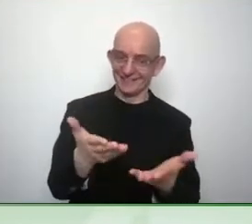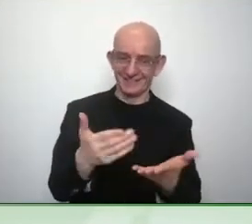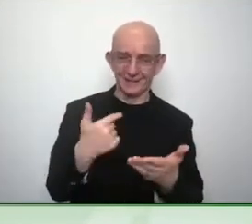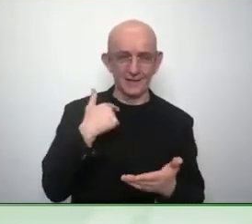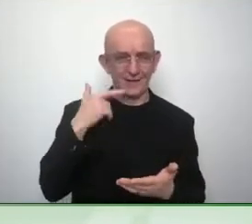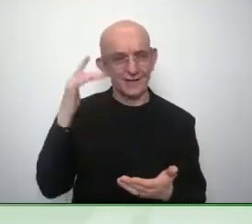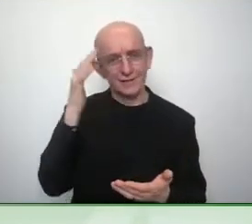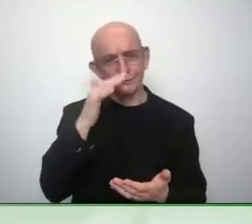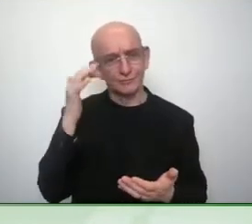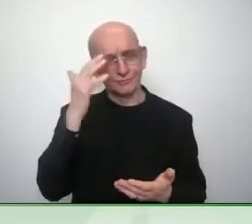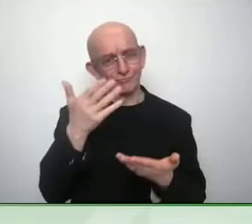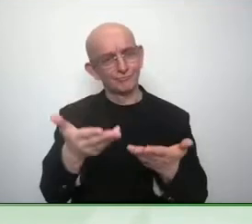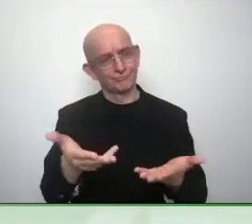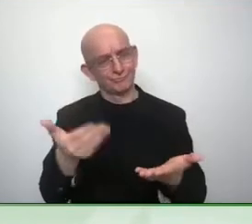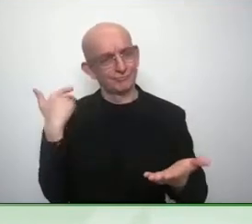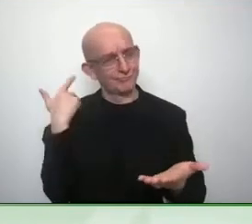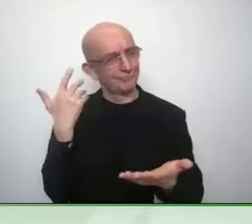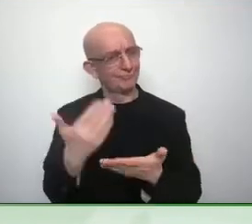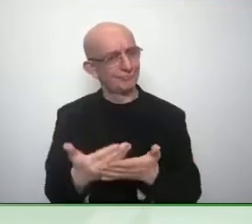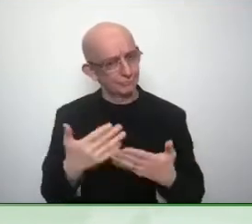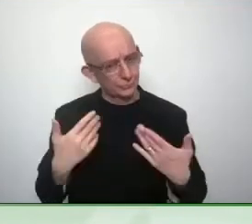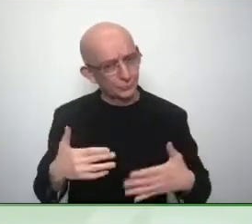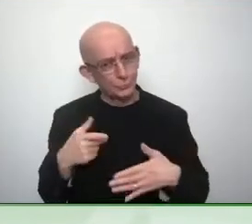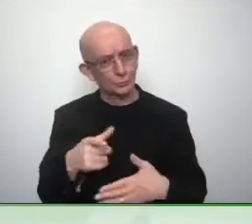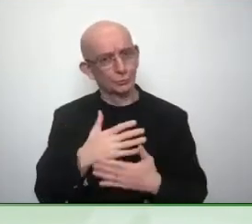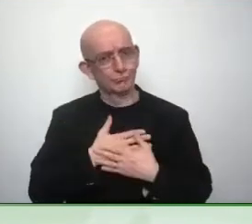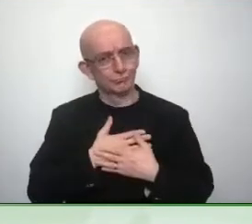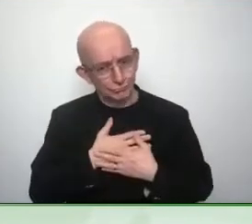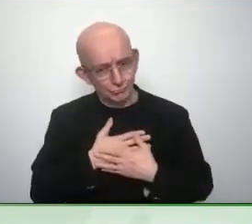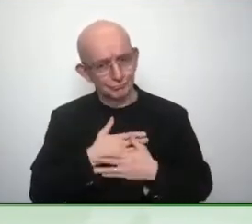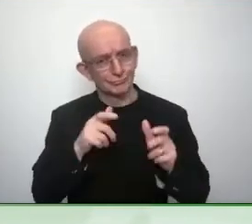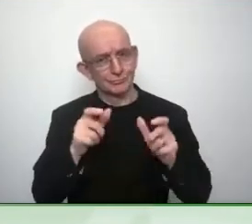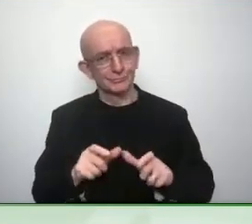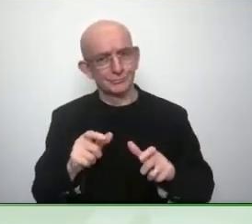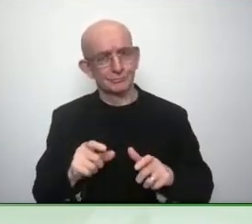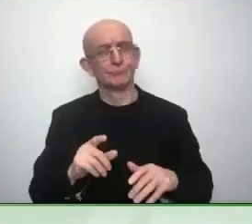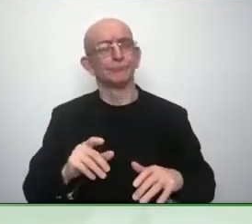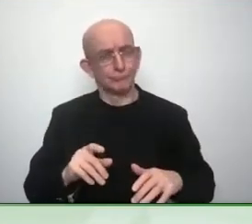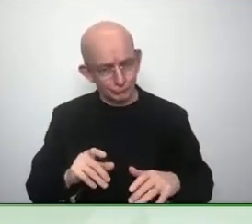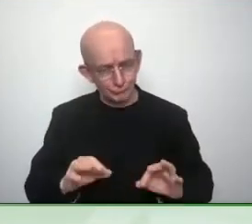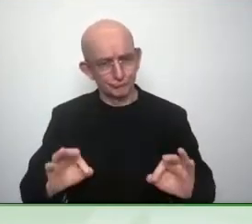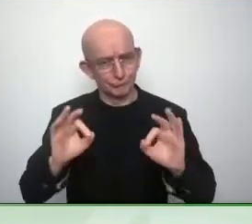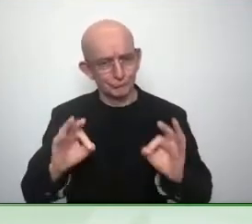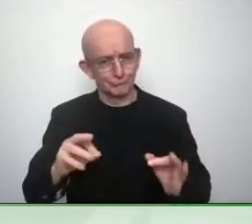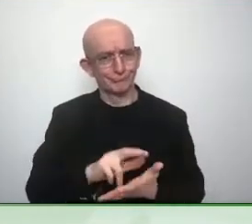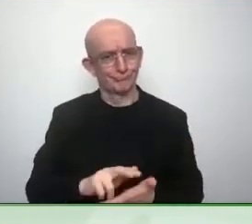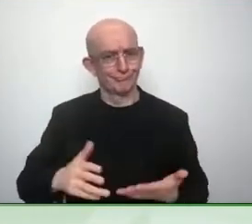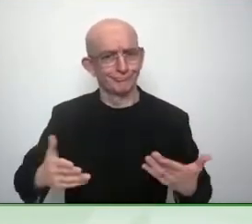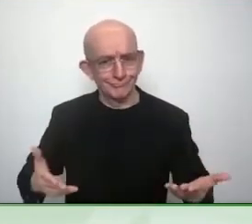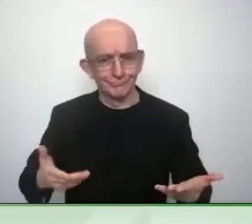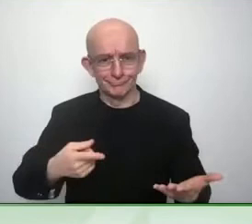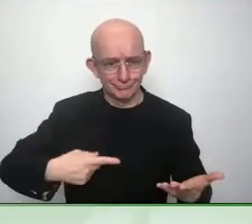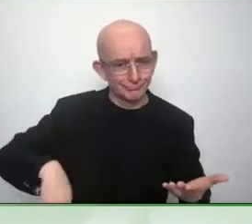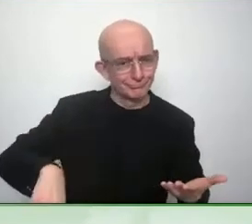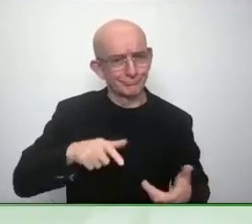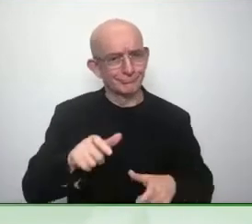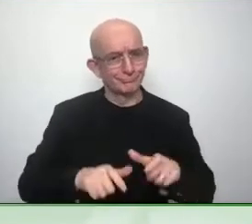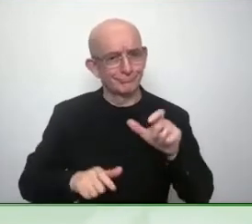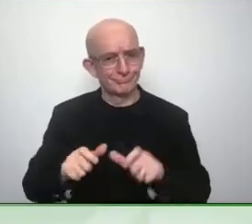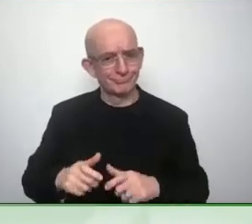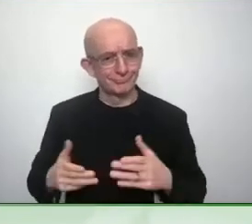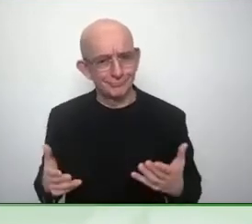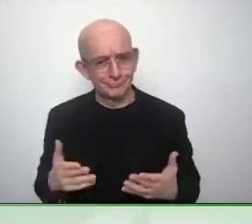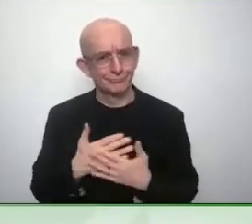the valuable 500 I actually started worrying a little bit about it and I started thinking okay but um